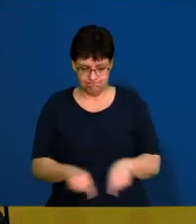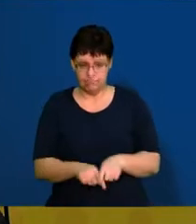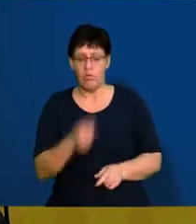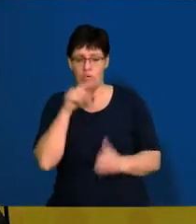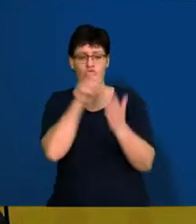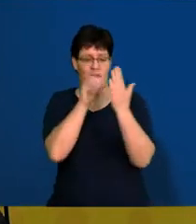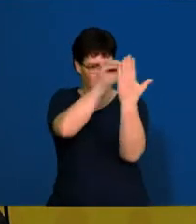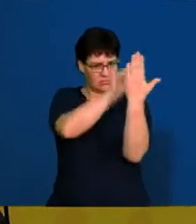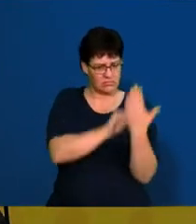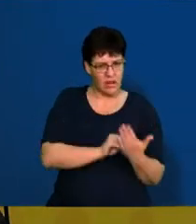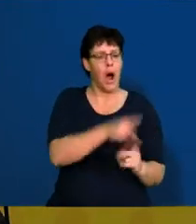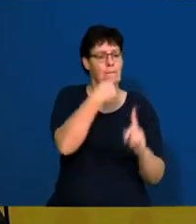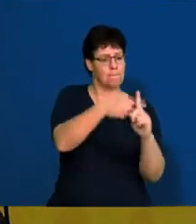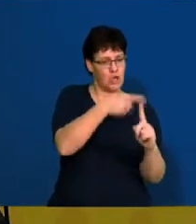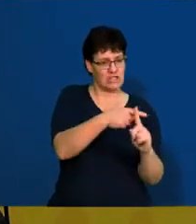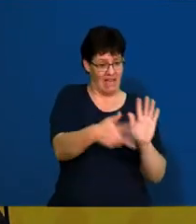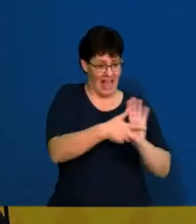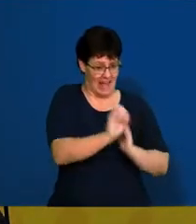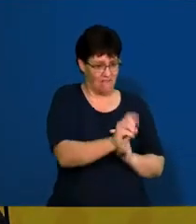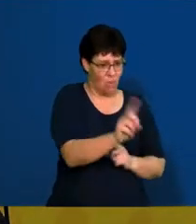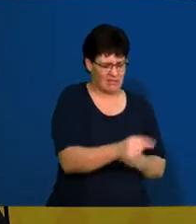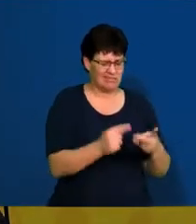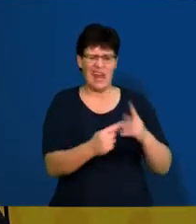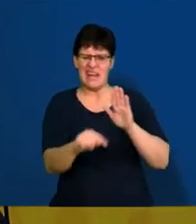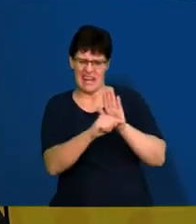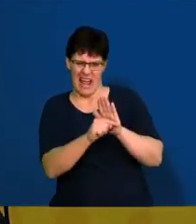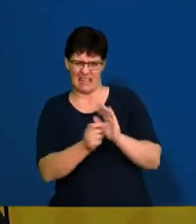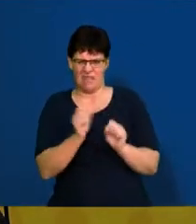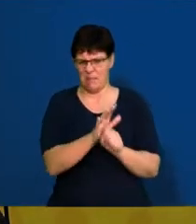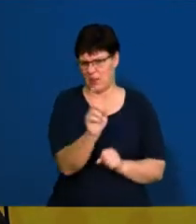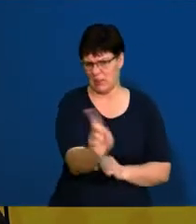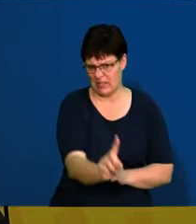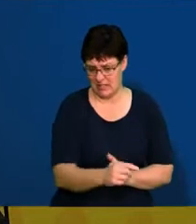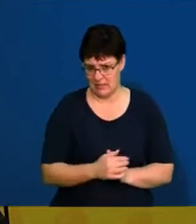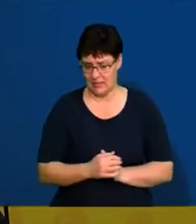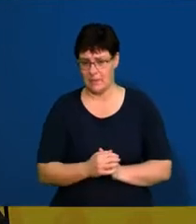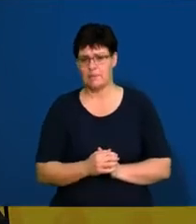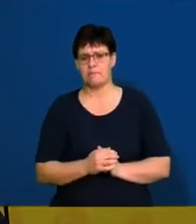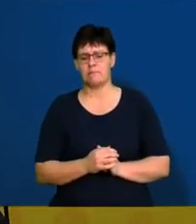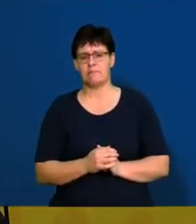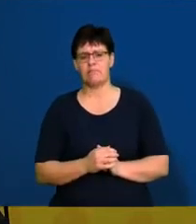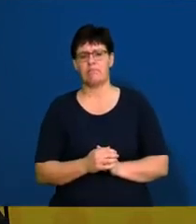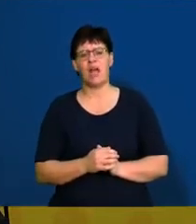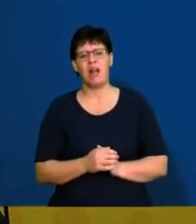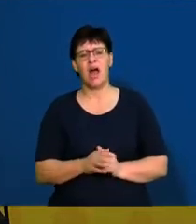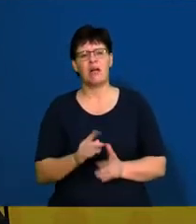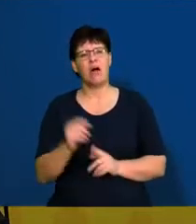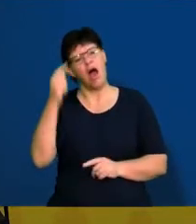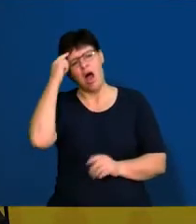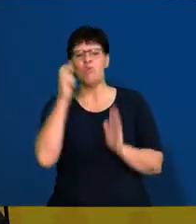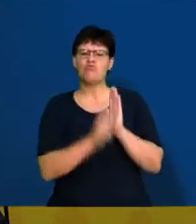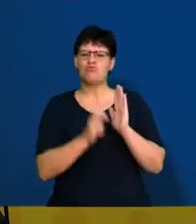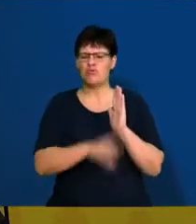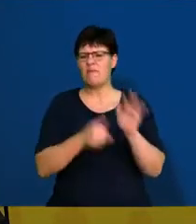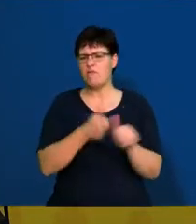you're right there. What are the advantages of this act? What are the disadvantages of this act? As a rule of thumb, just to be